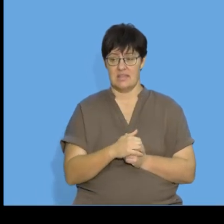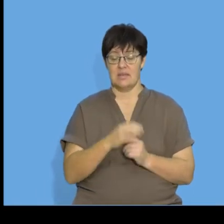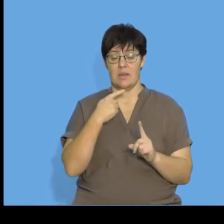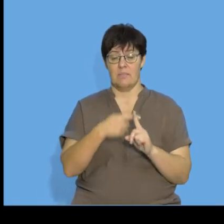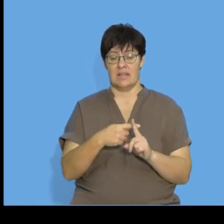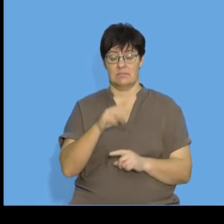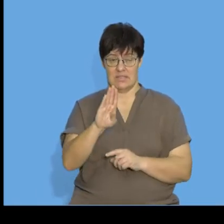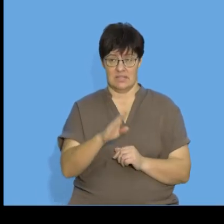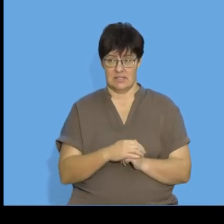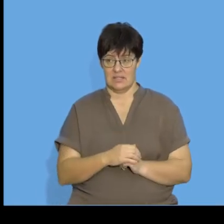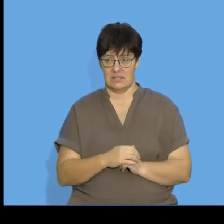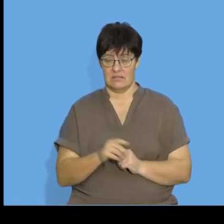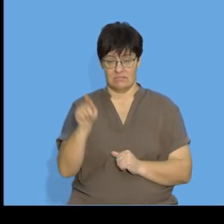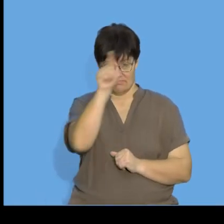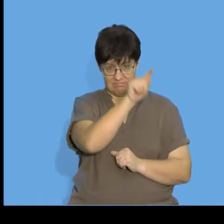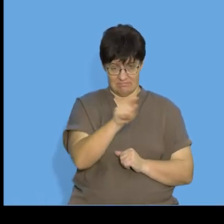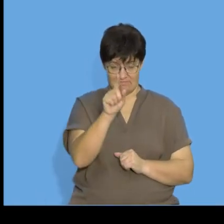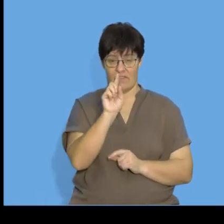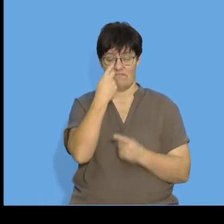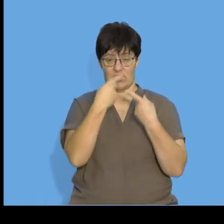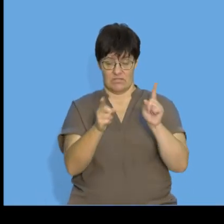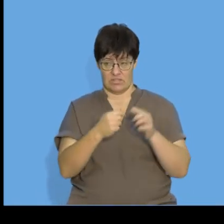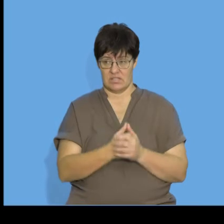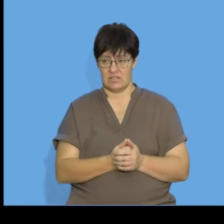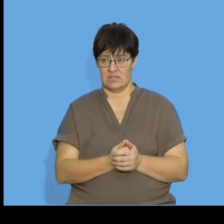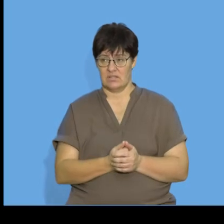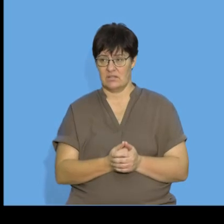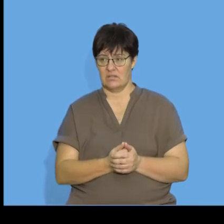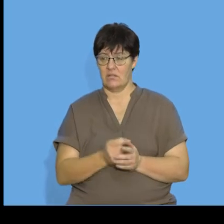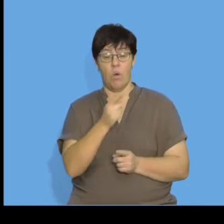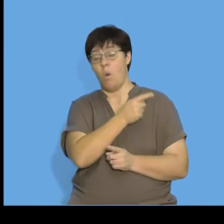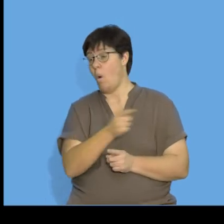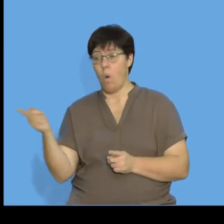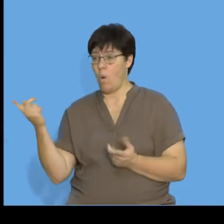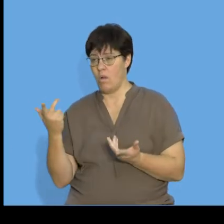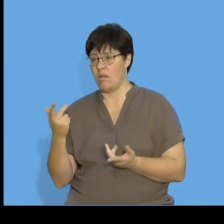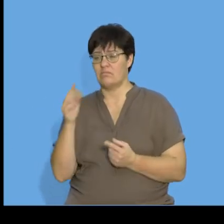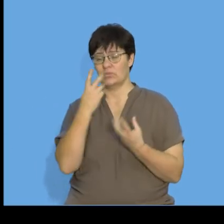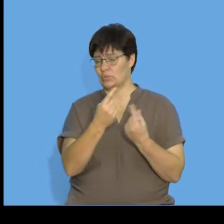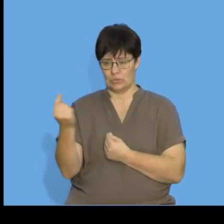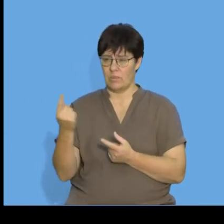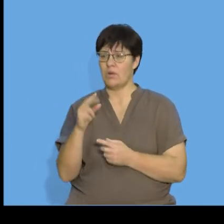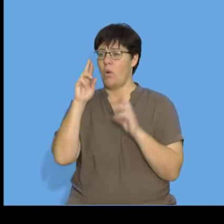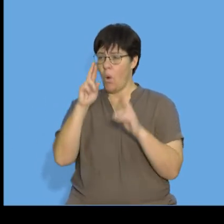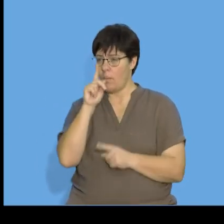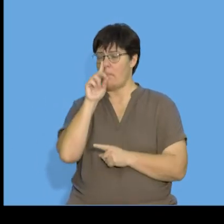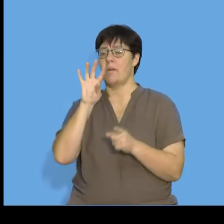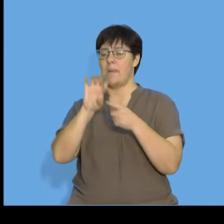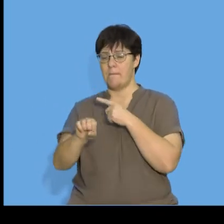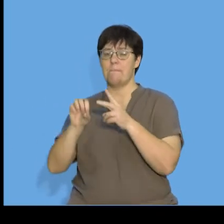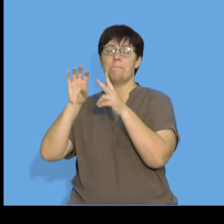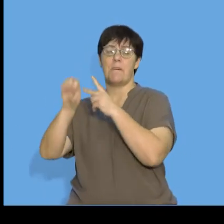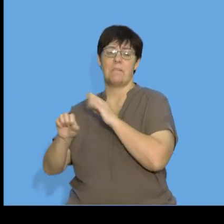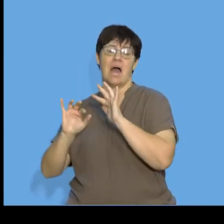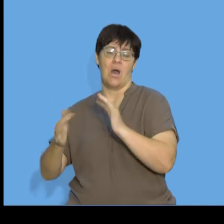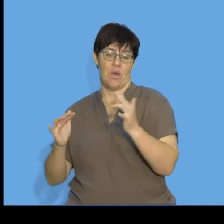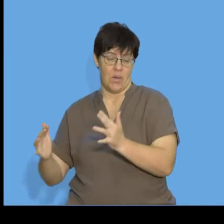plus b. So we can see that first difference. I don't have time to do all of the algebra with you guys, but I'm hoping that you can see